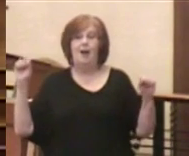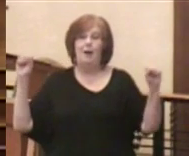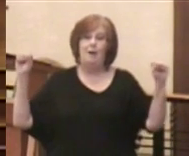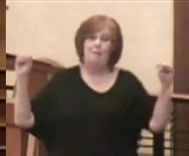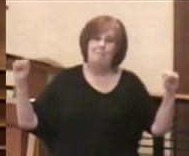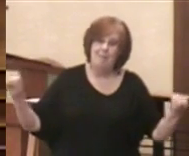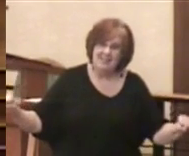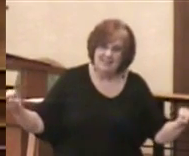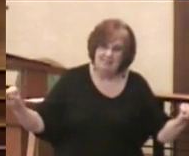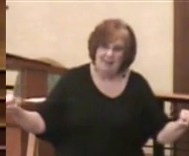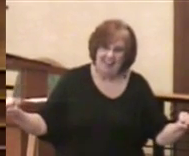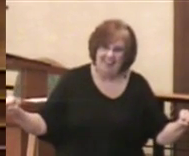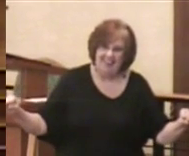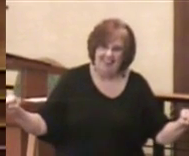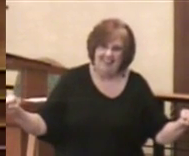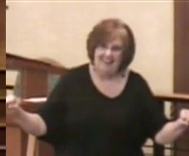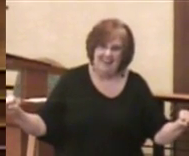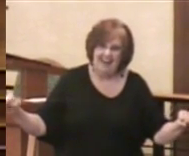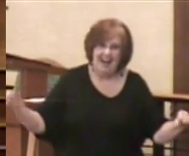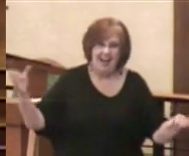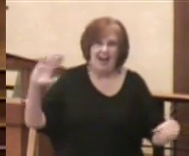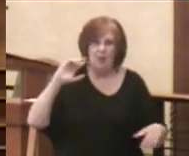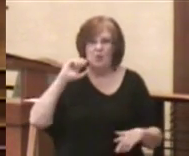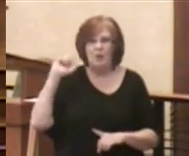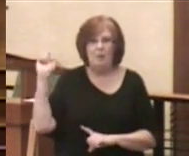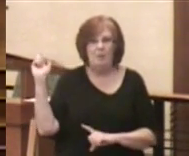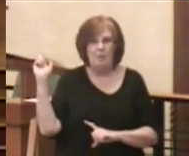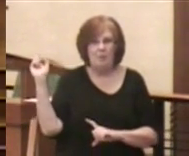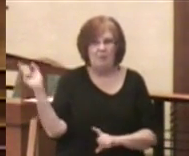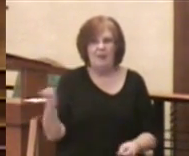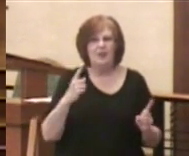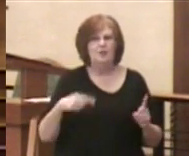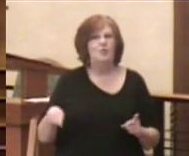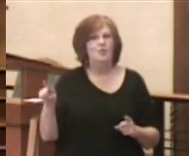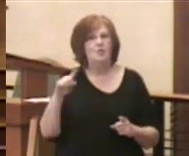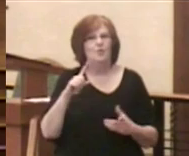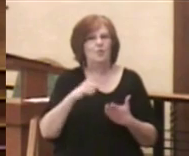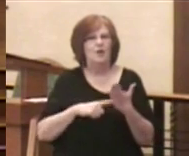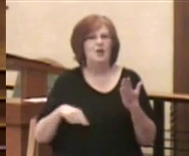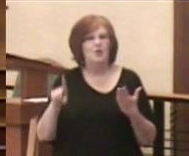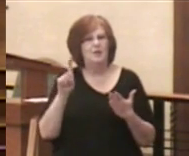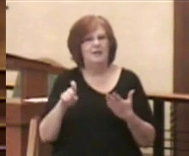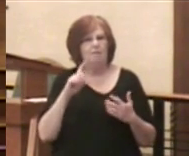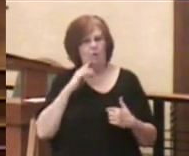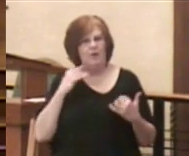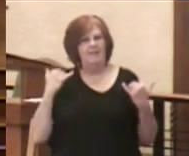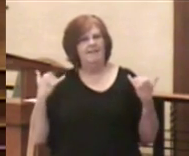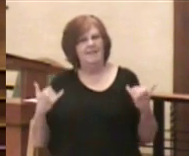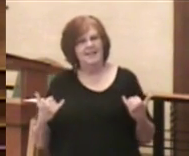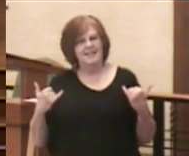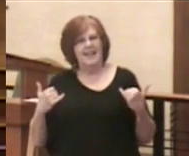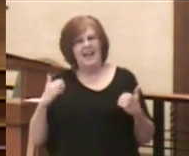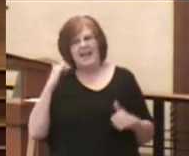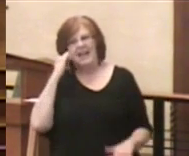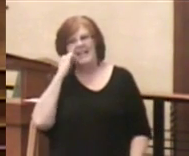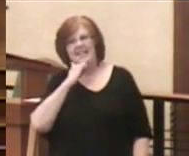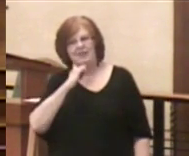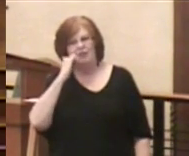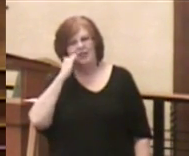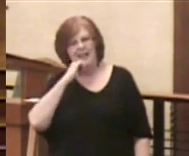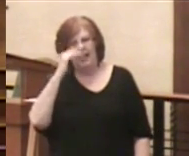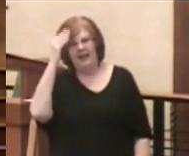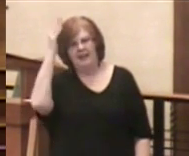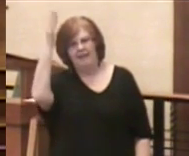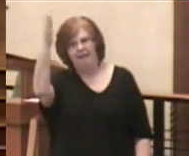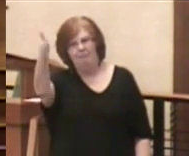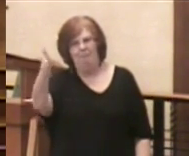and God will provide you with what you need for this day and each day to come.